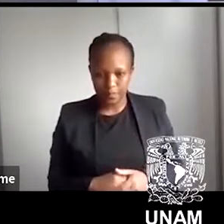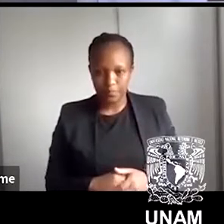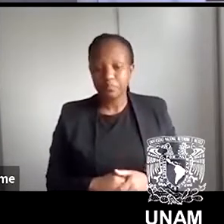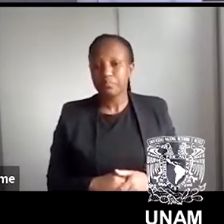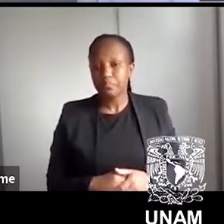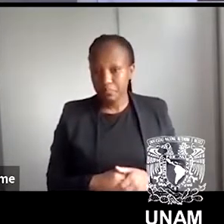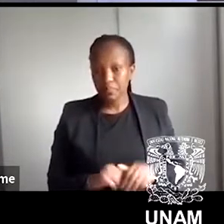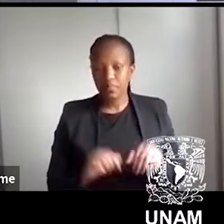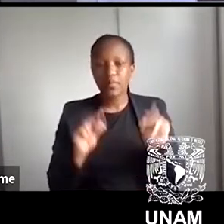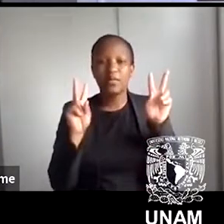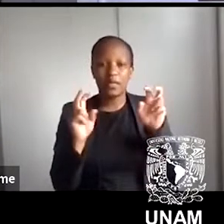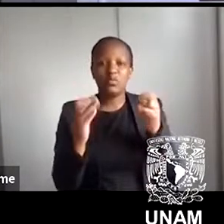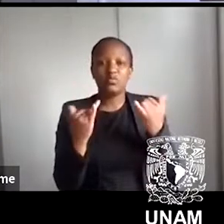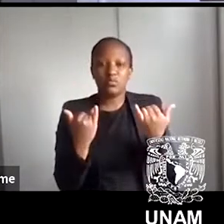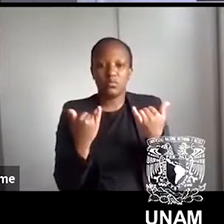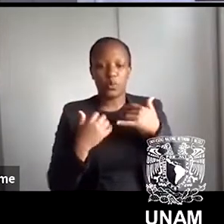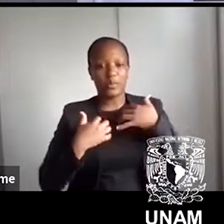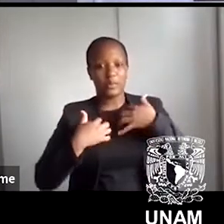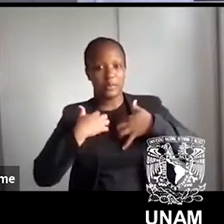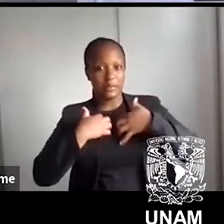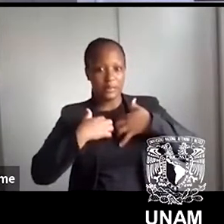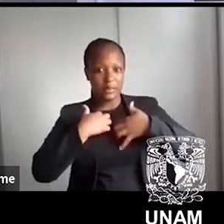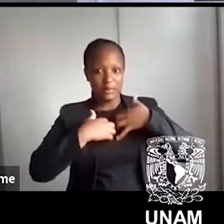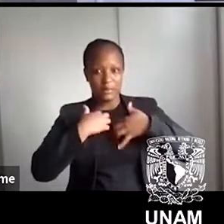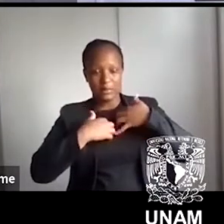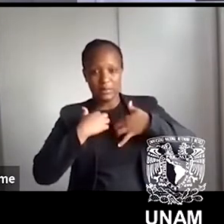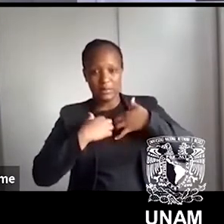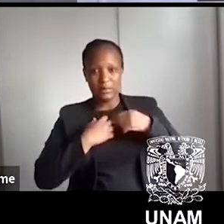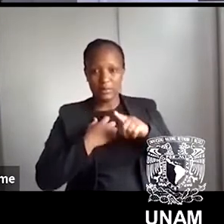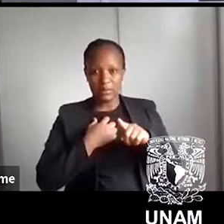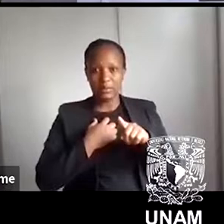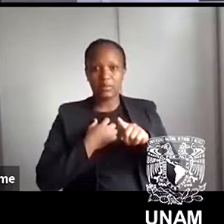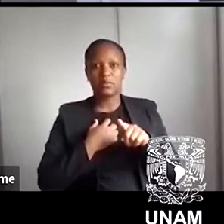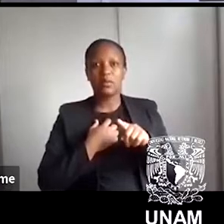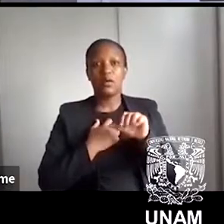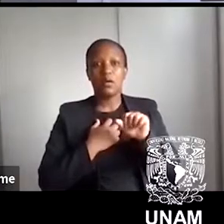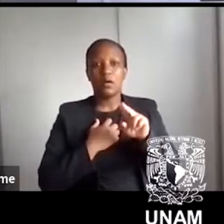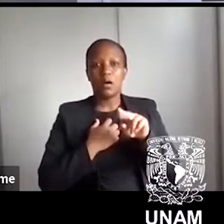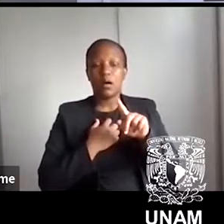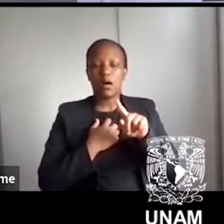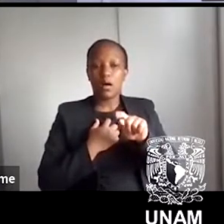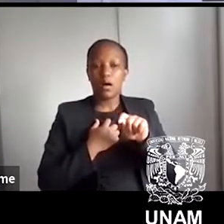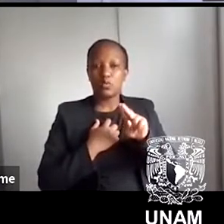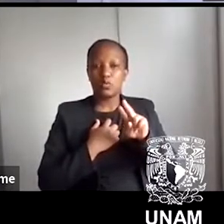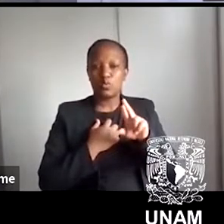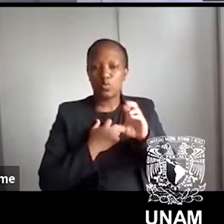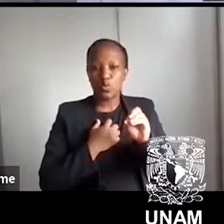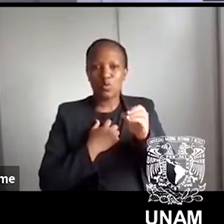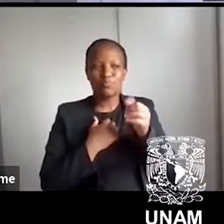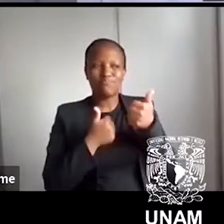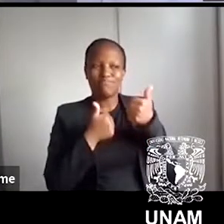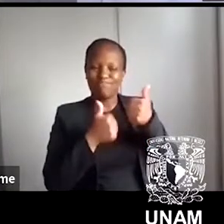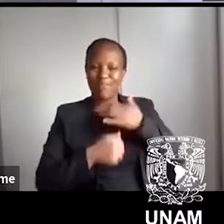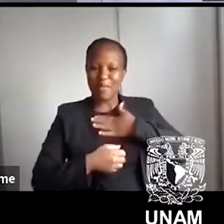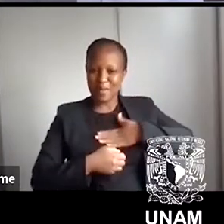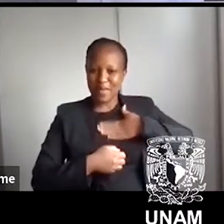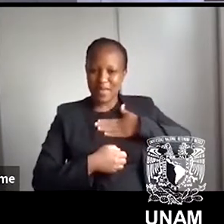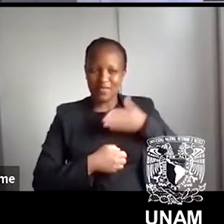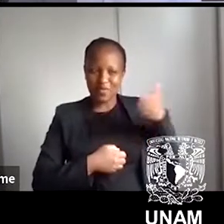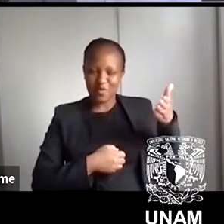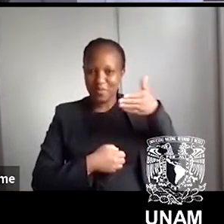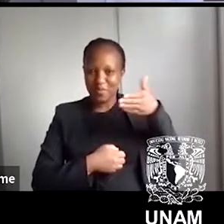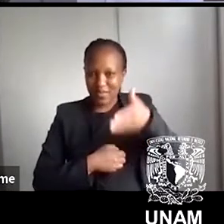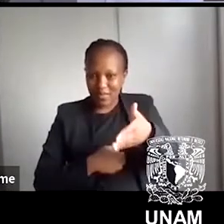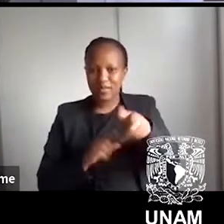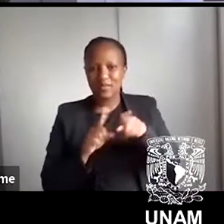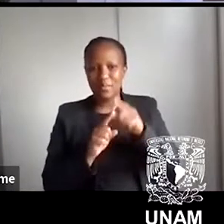That is why we're so excited. Arturo, it's been a pleasure, an enormous pleasure to have you here and to work and think and